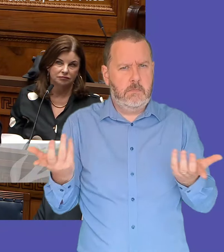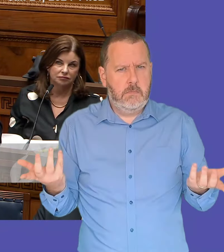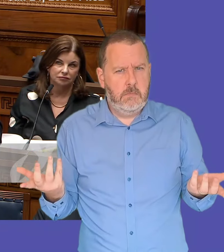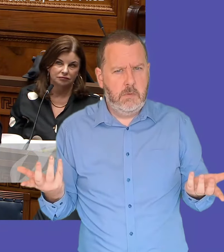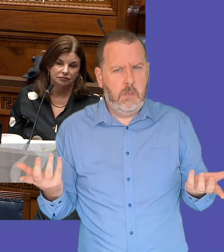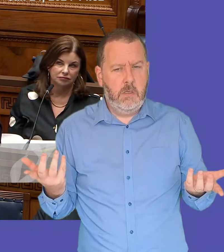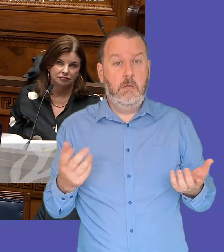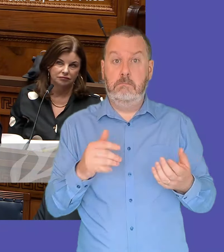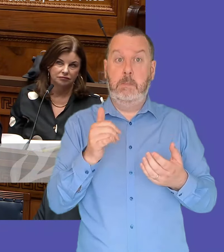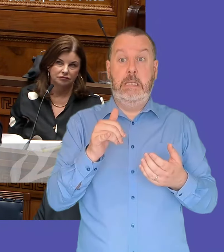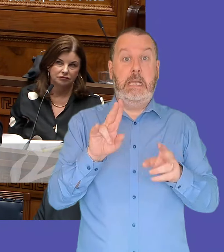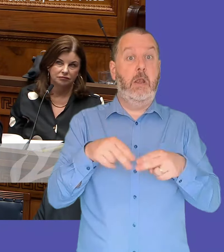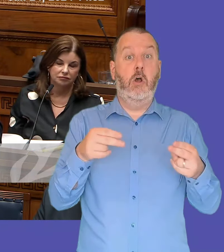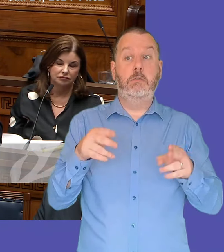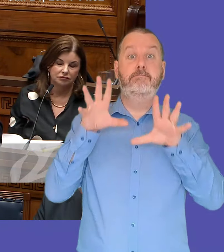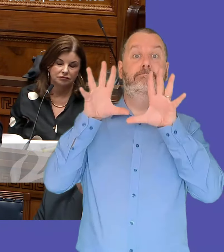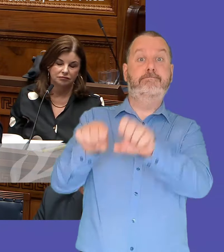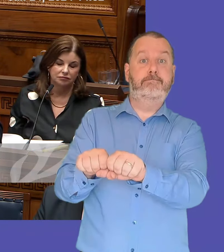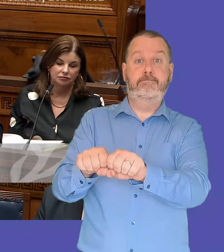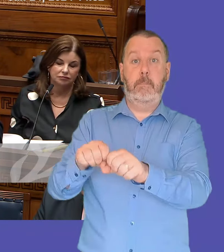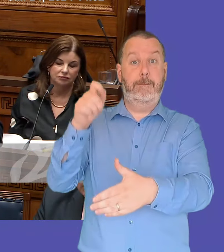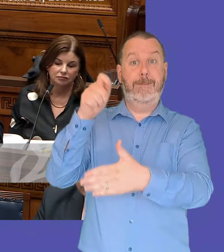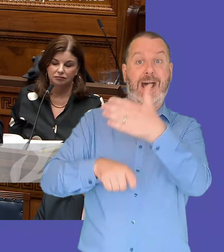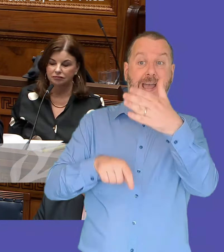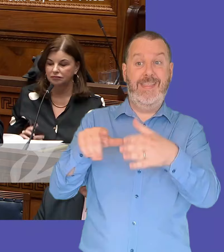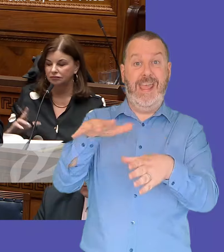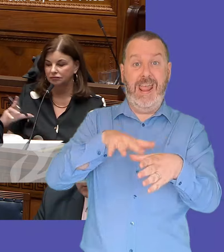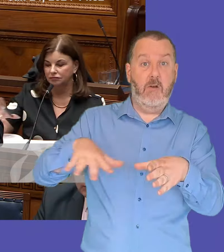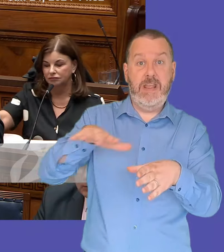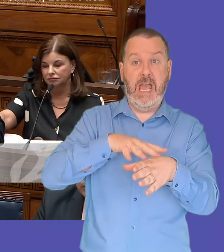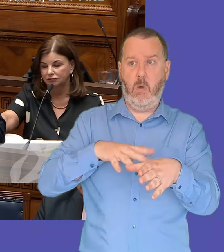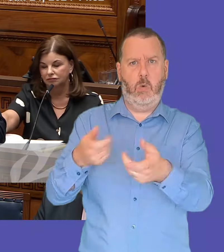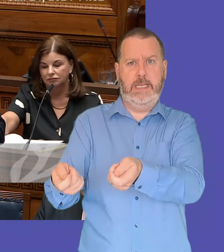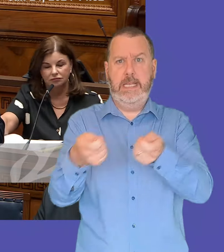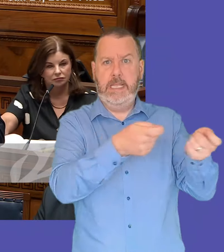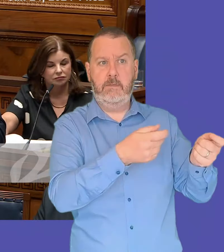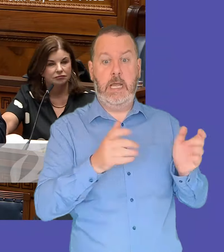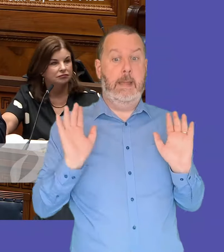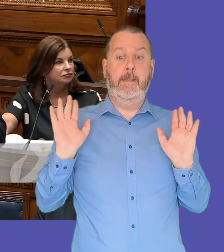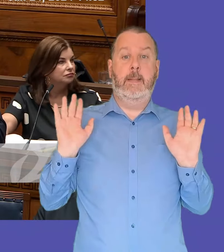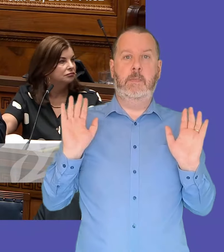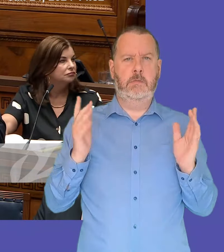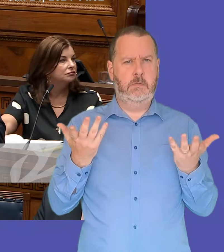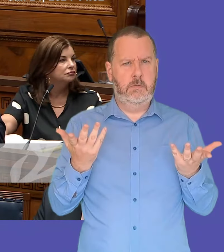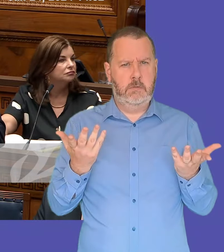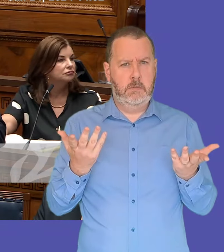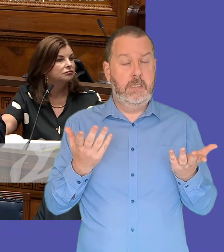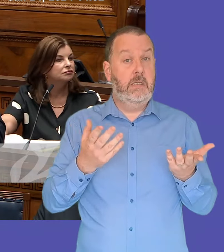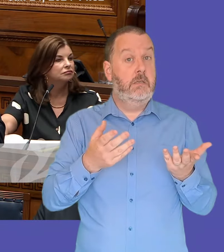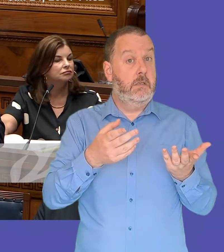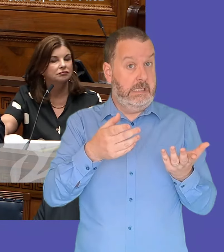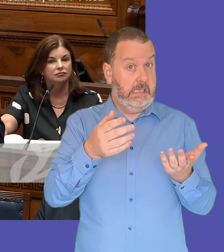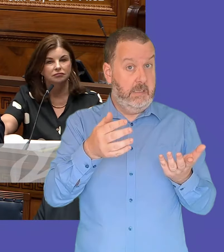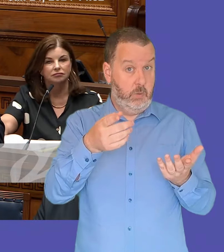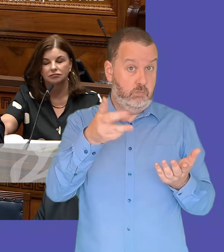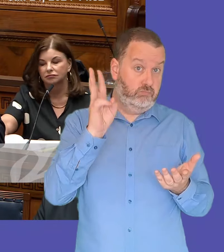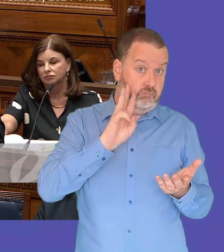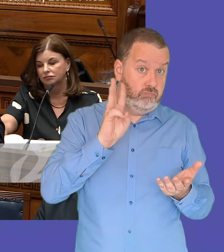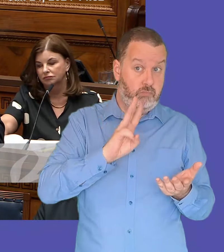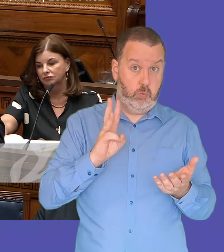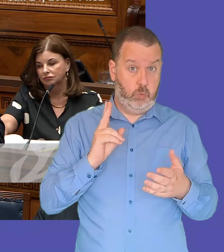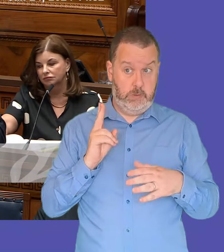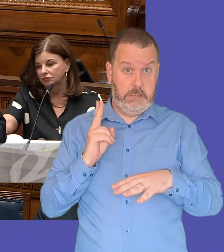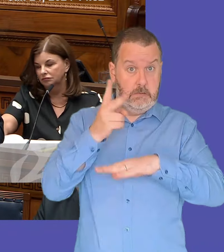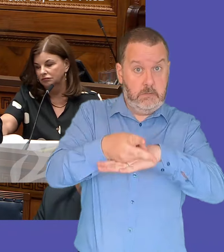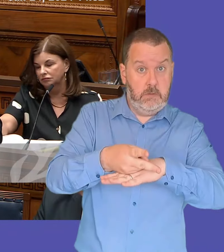and including the acquisition vesting of all or part of that site would you be willing to step in and on behalf of the executive take the